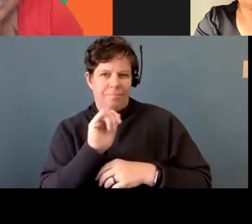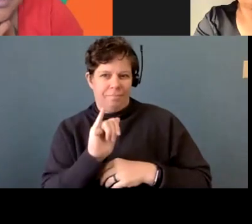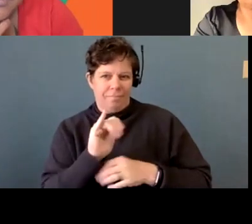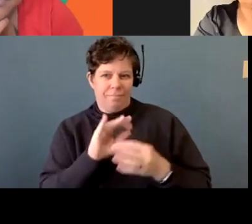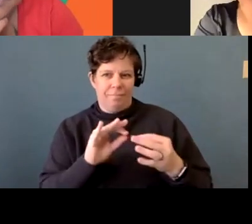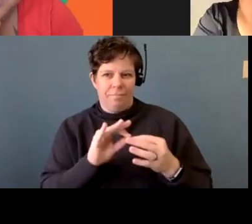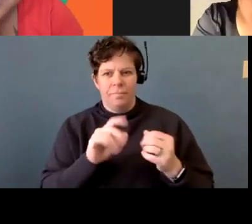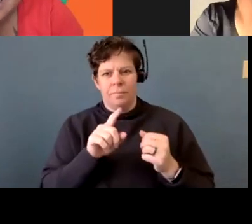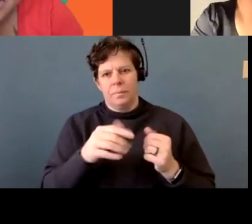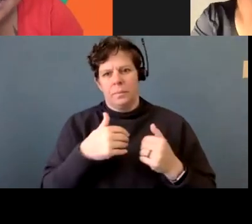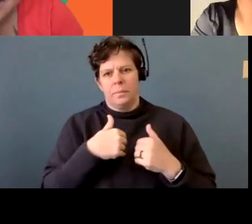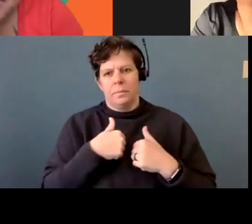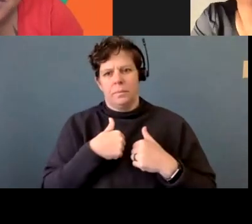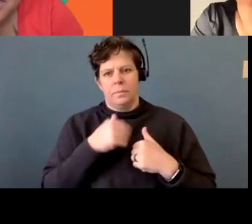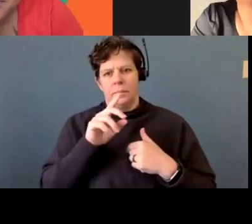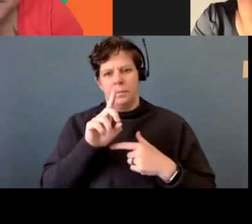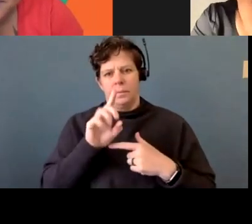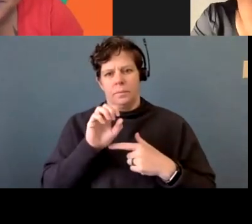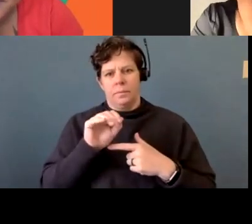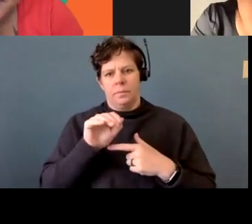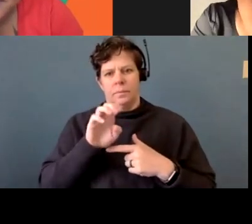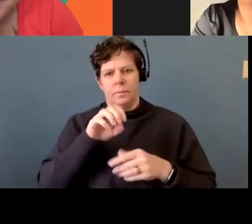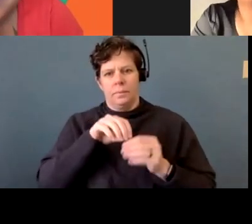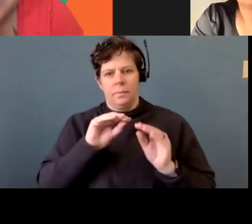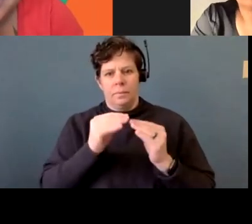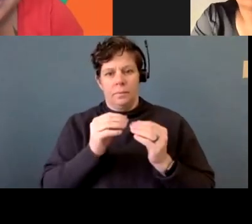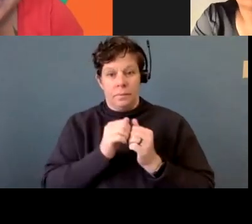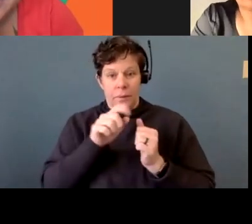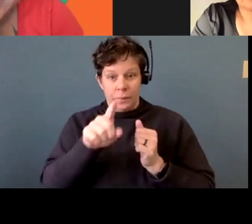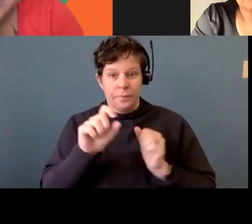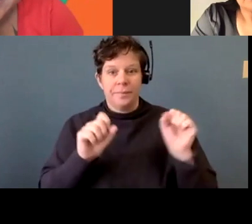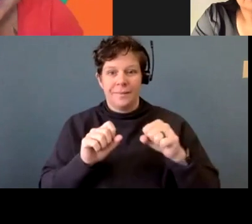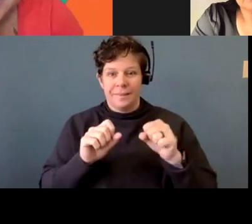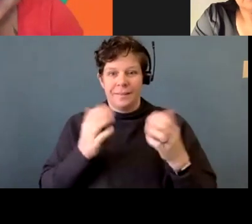You have, you have Debbie in the office with you? Yes, I do. Okay.